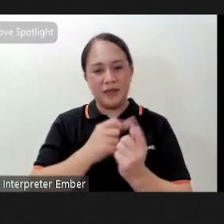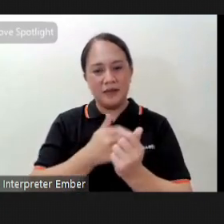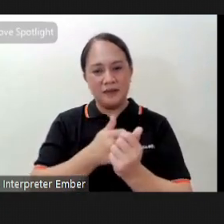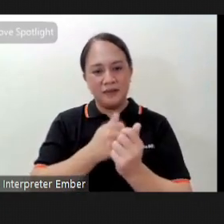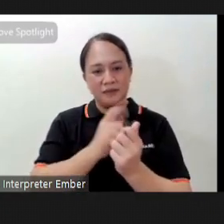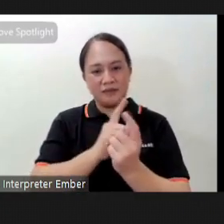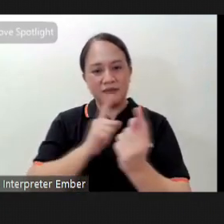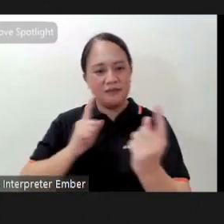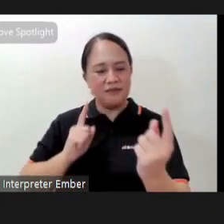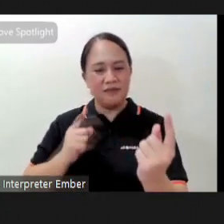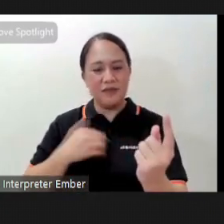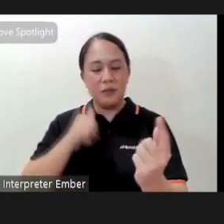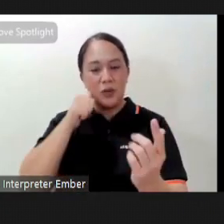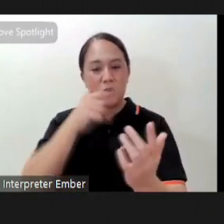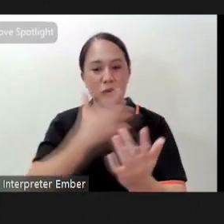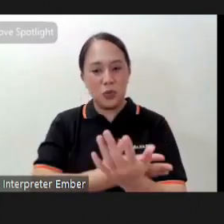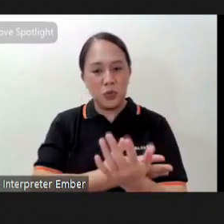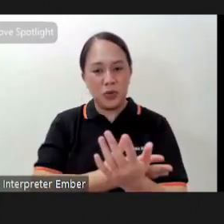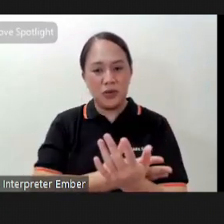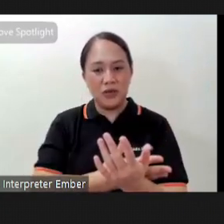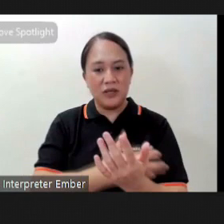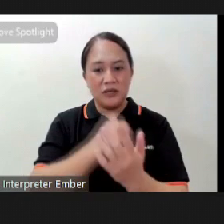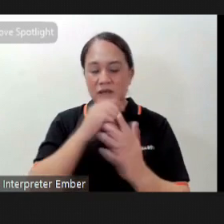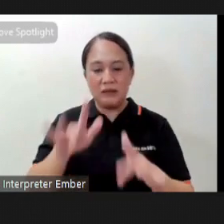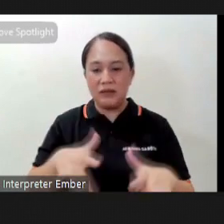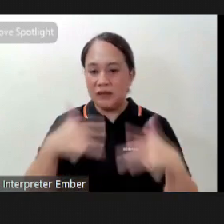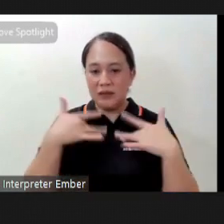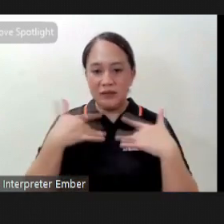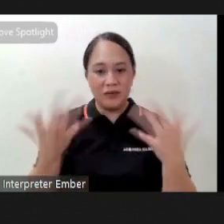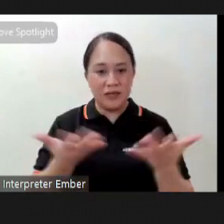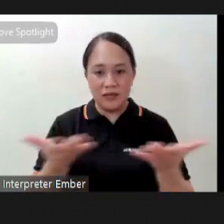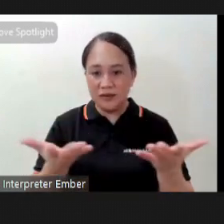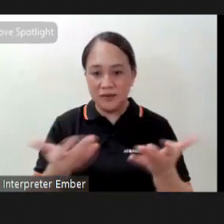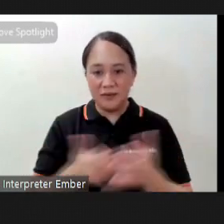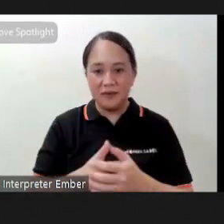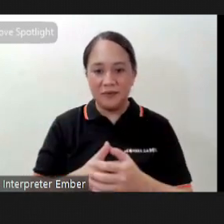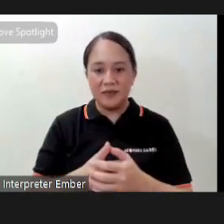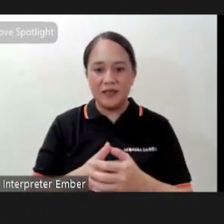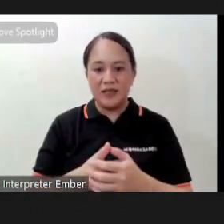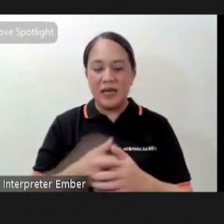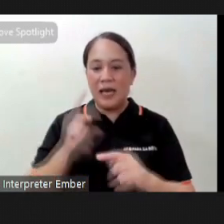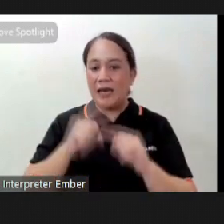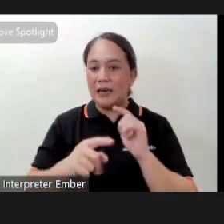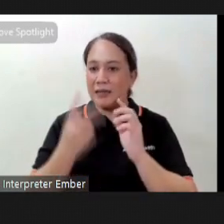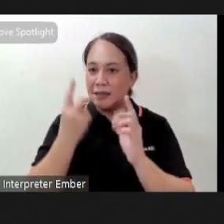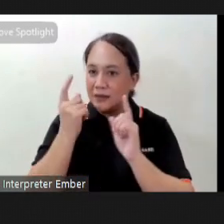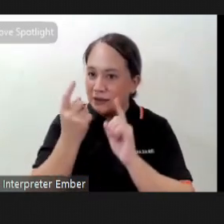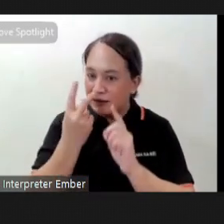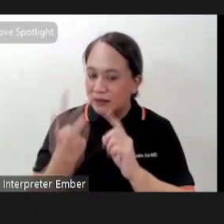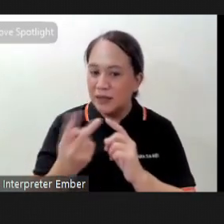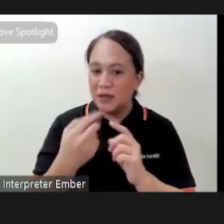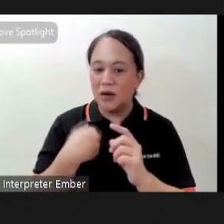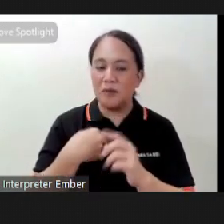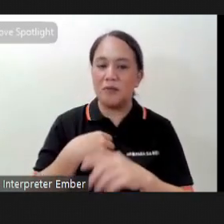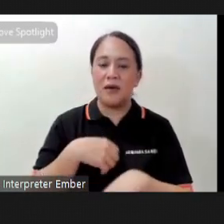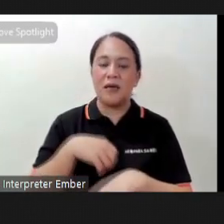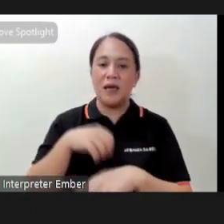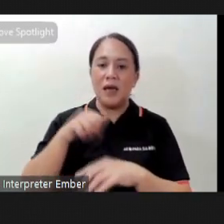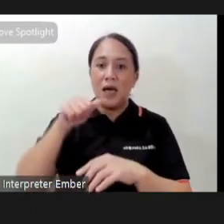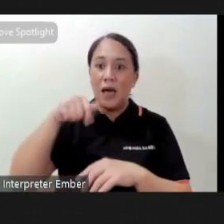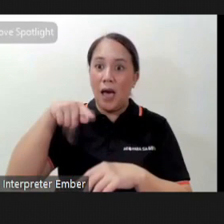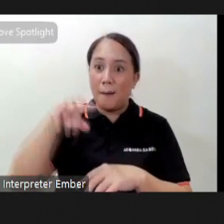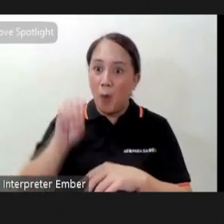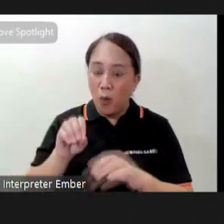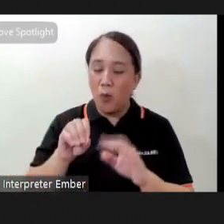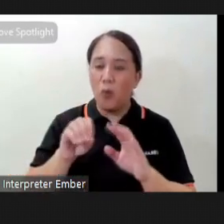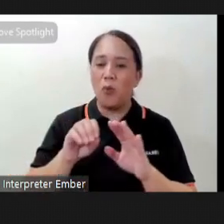to my daughters who don't live here and who I cannot see and all my grandchildren who I cannot